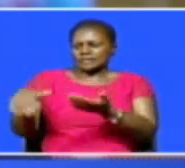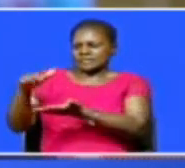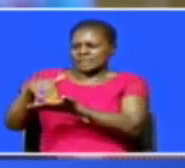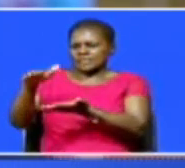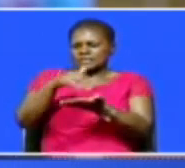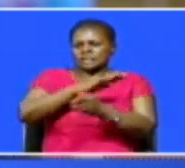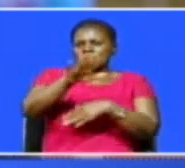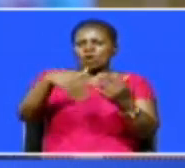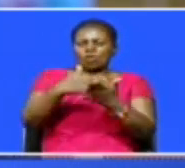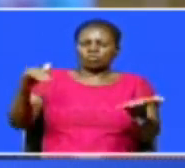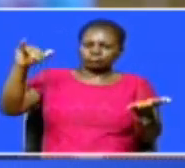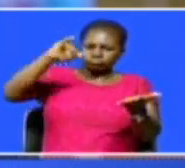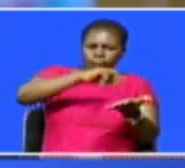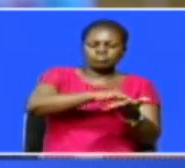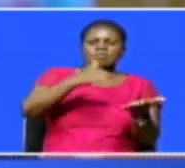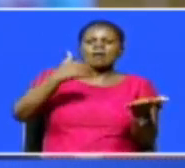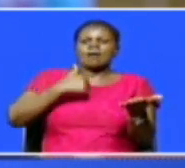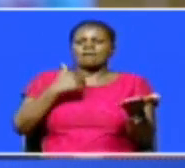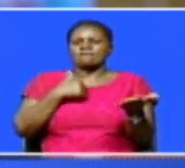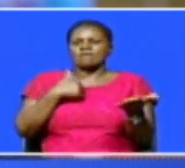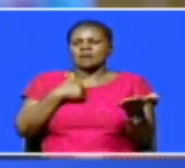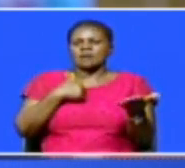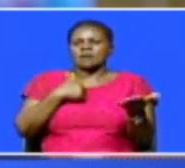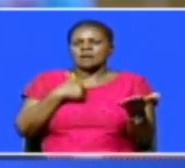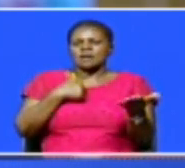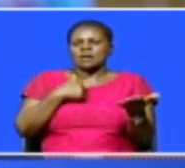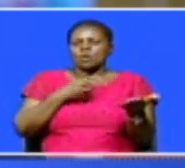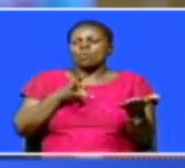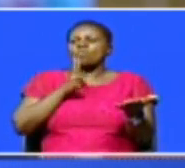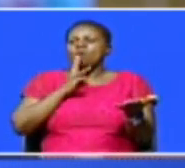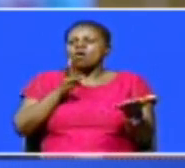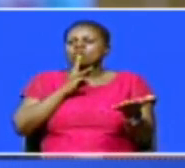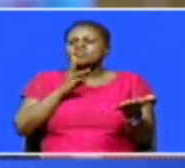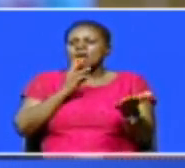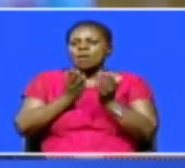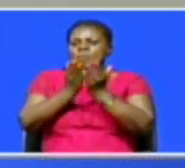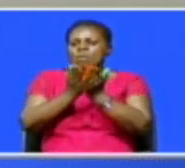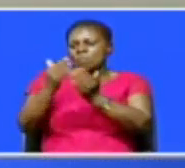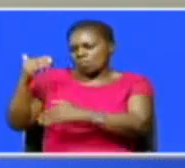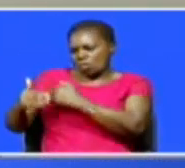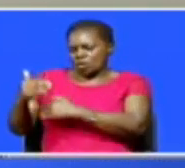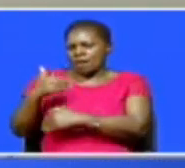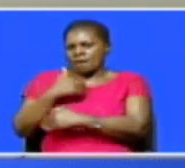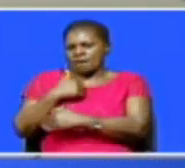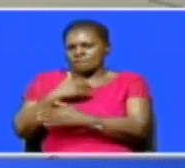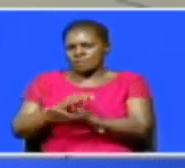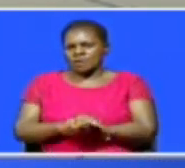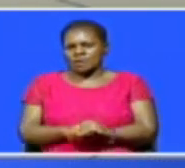country. The airports, the seaports, you know, and even the border points. We have